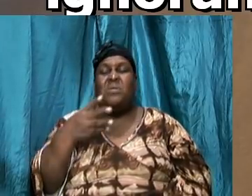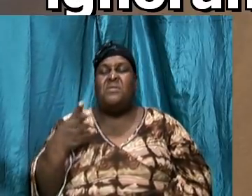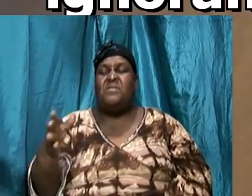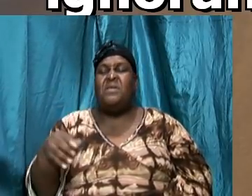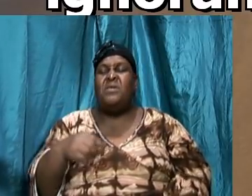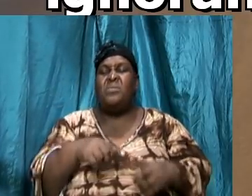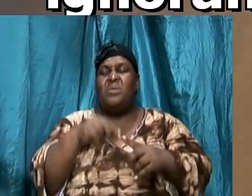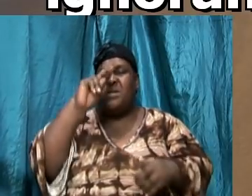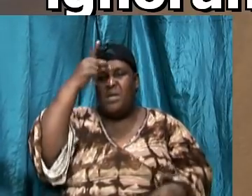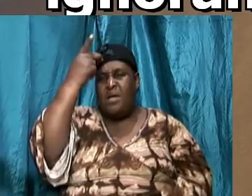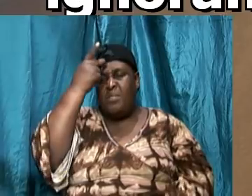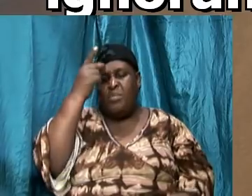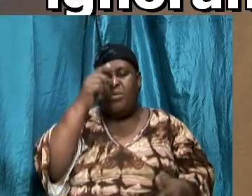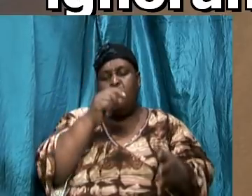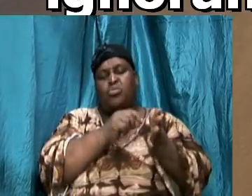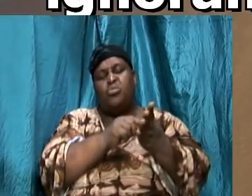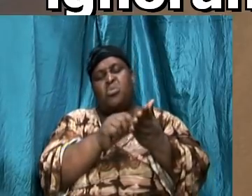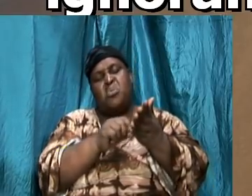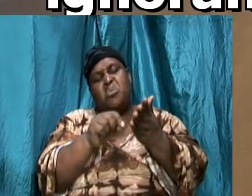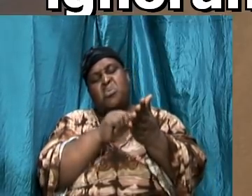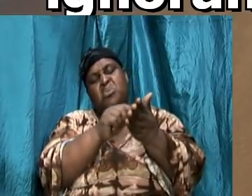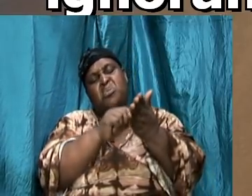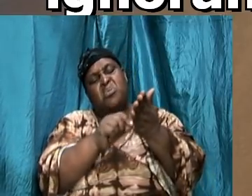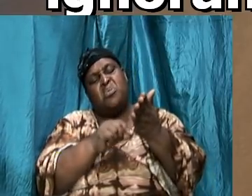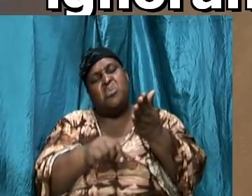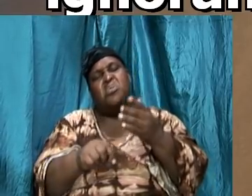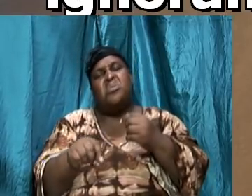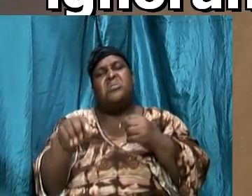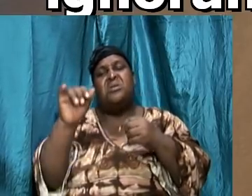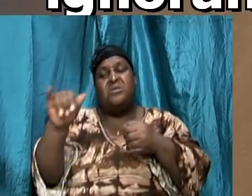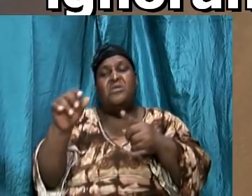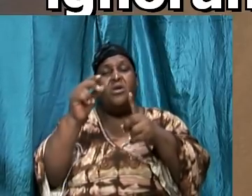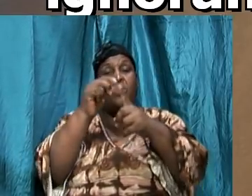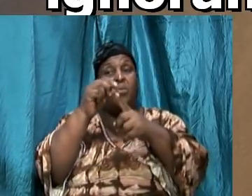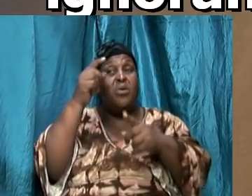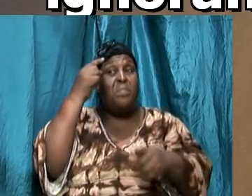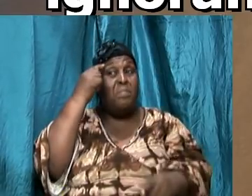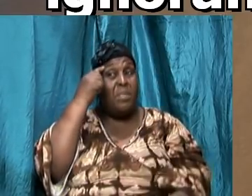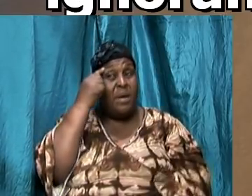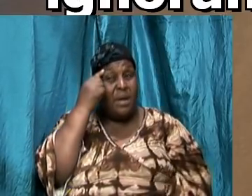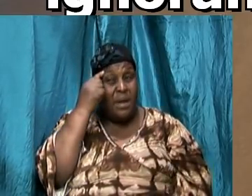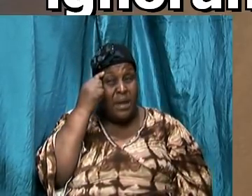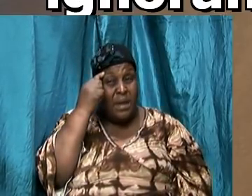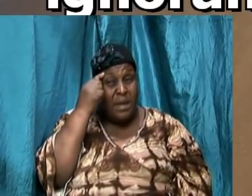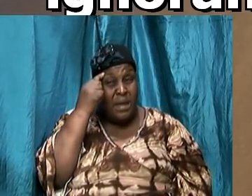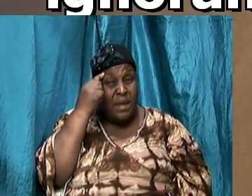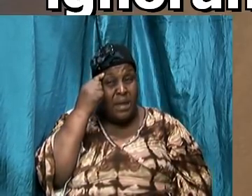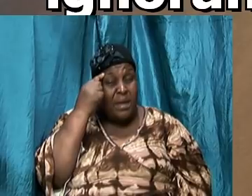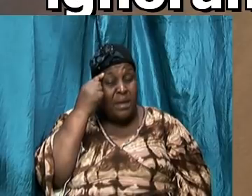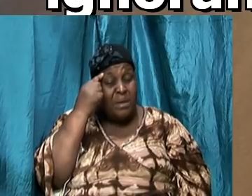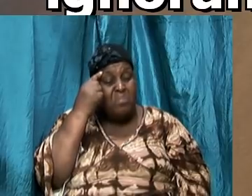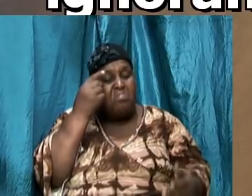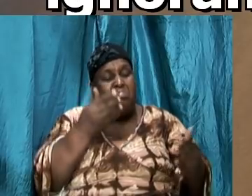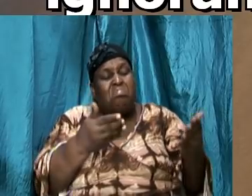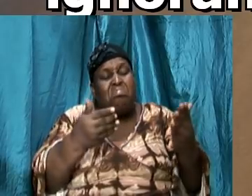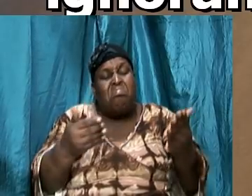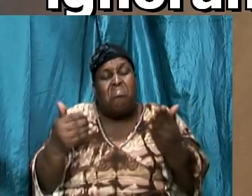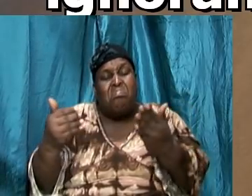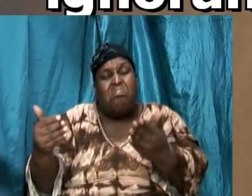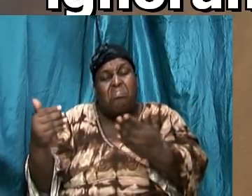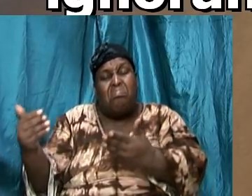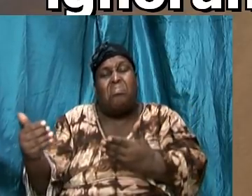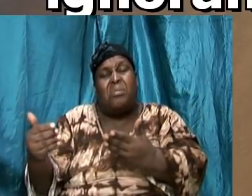and verse 11, that word mind carries the idea of a deceived